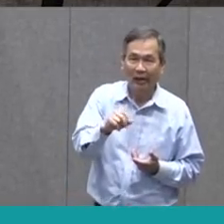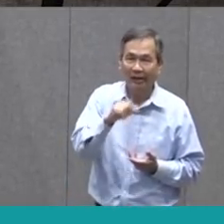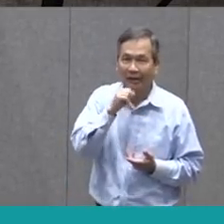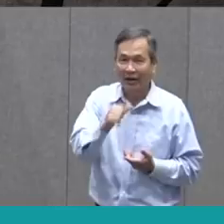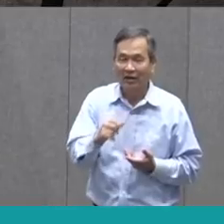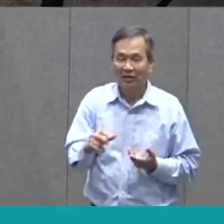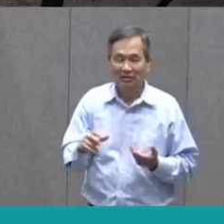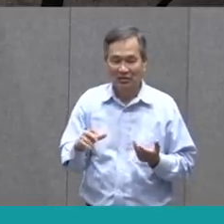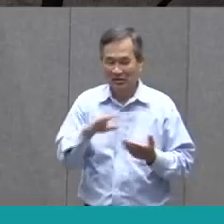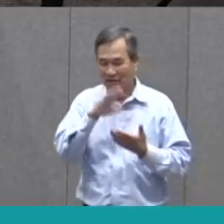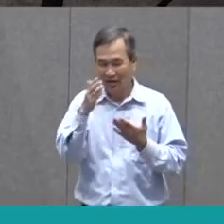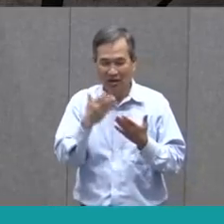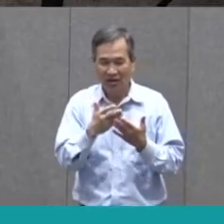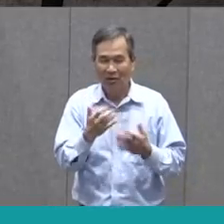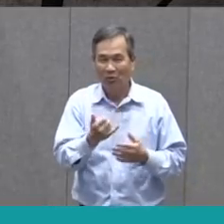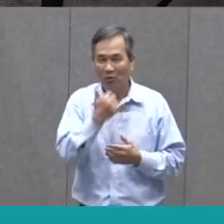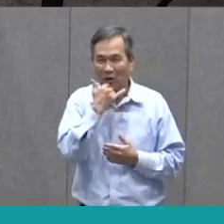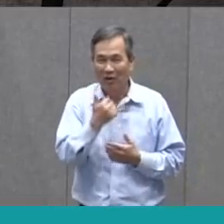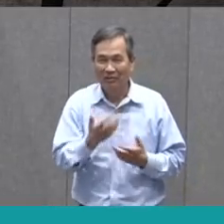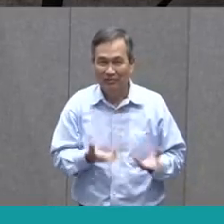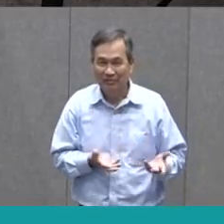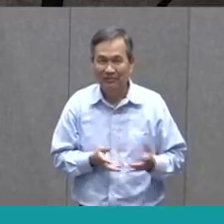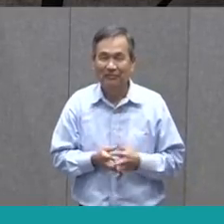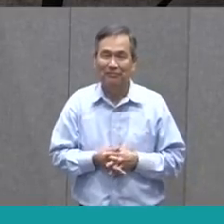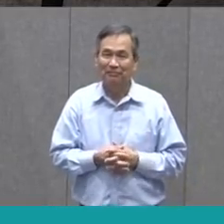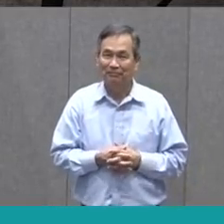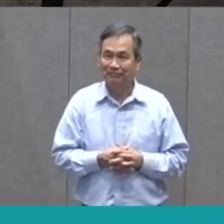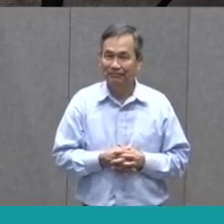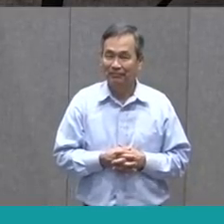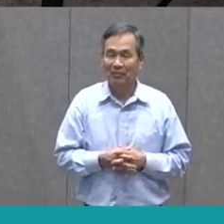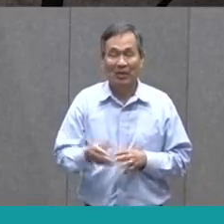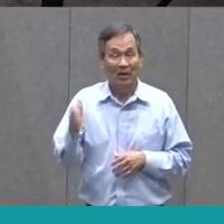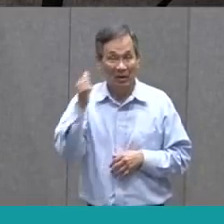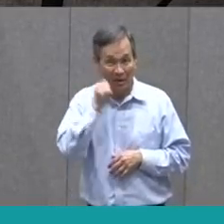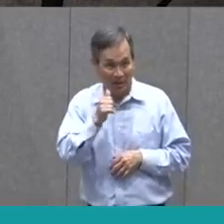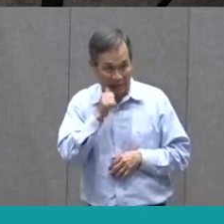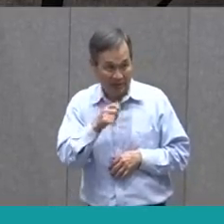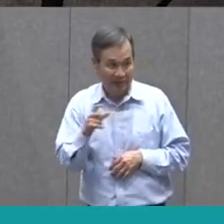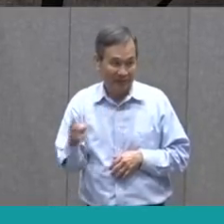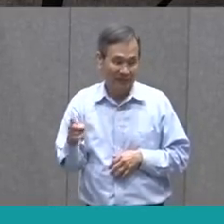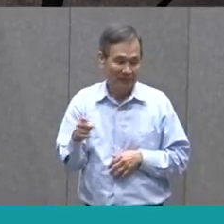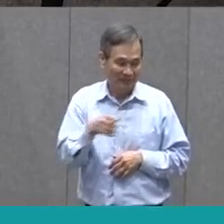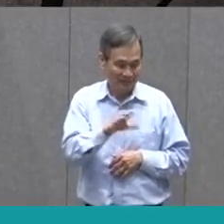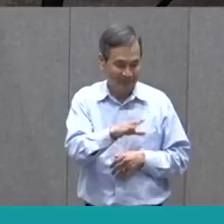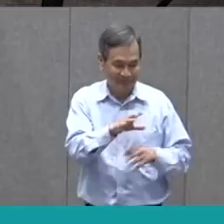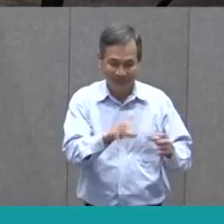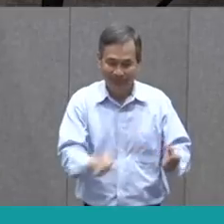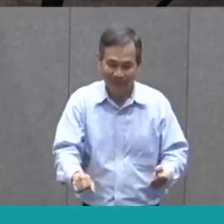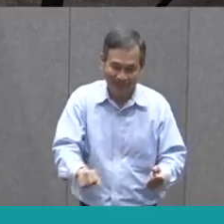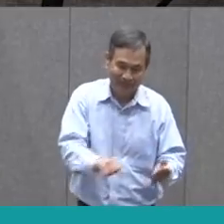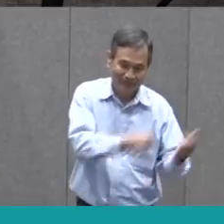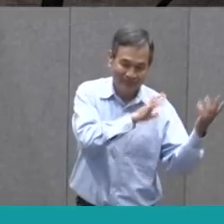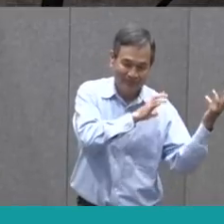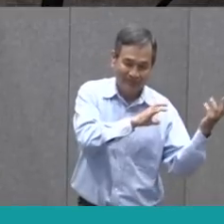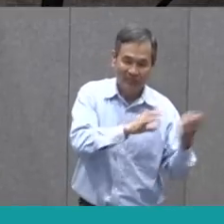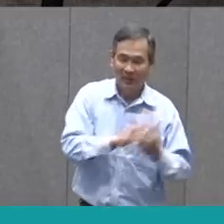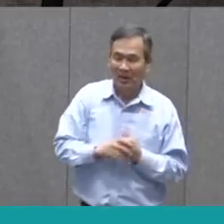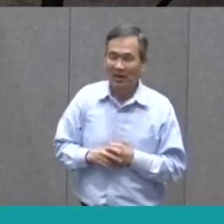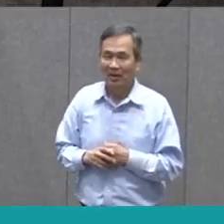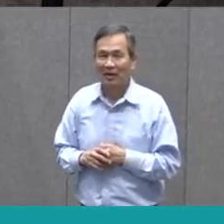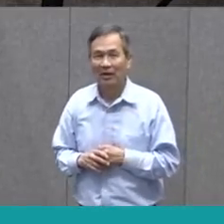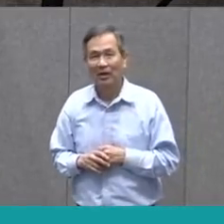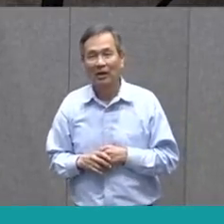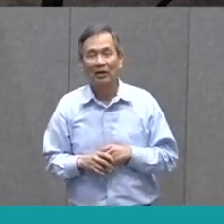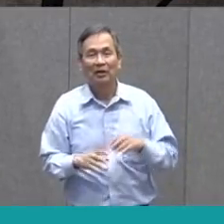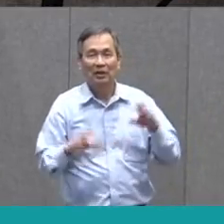It's all wrong. The girl tosses it to the side and gives it